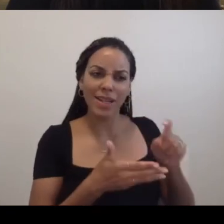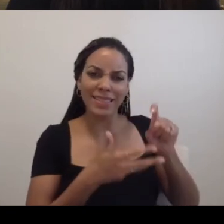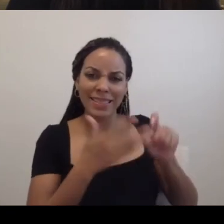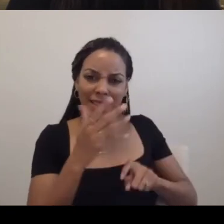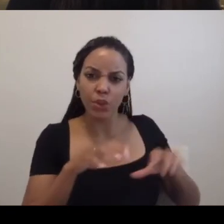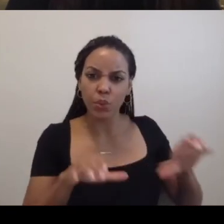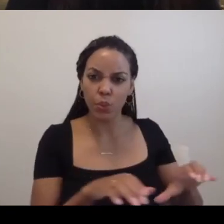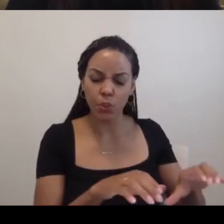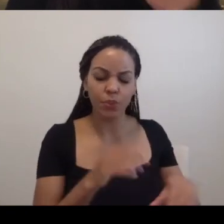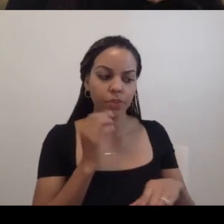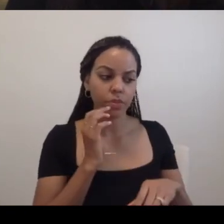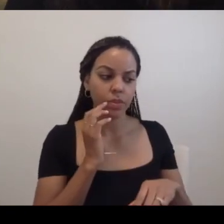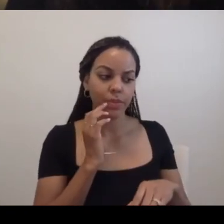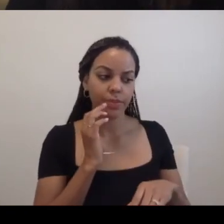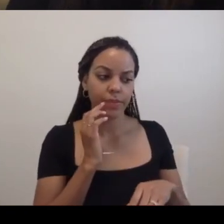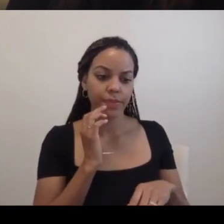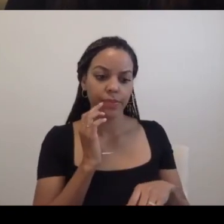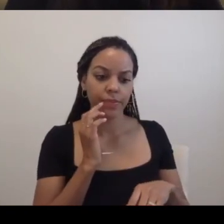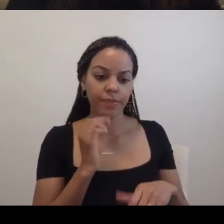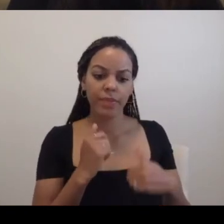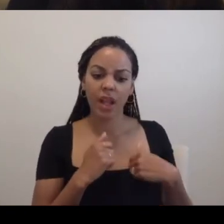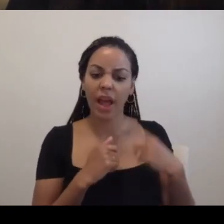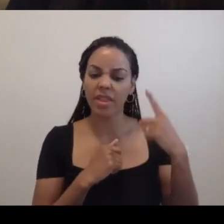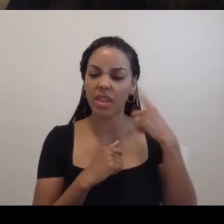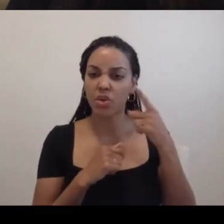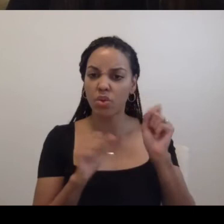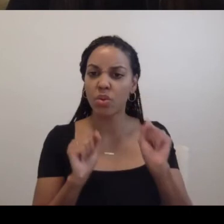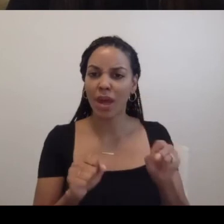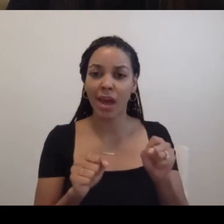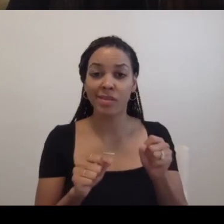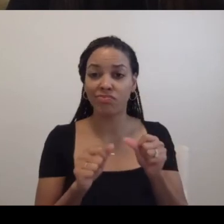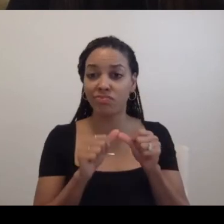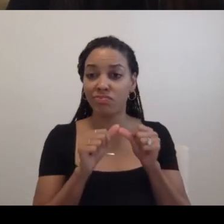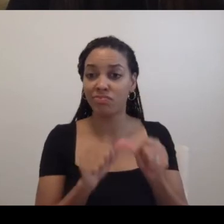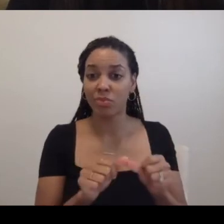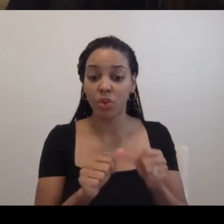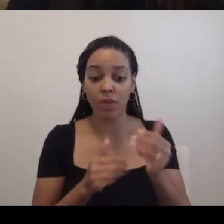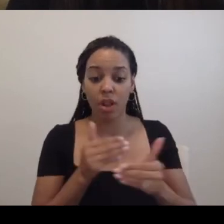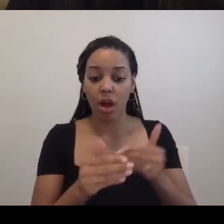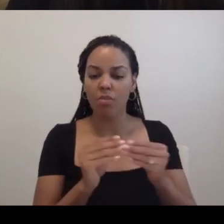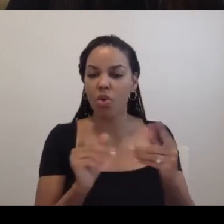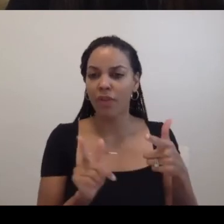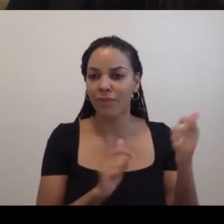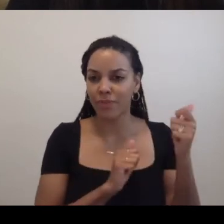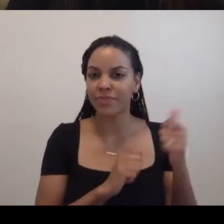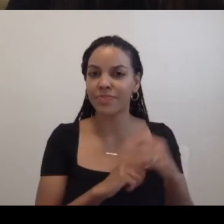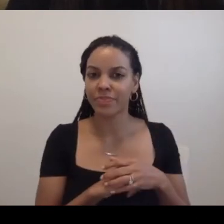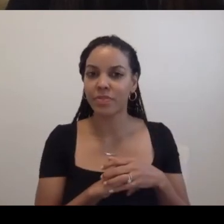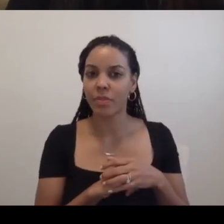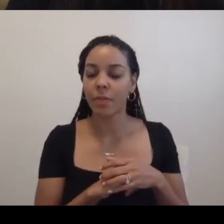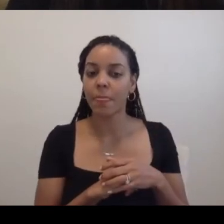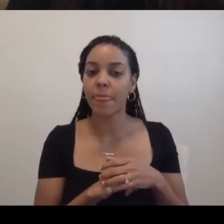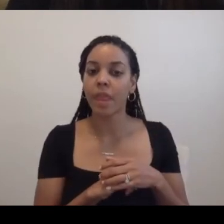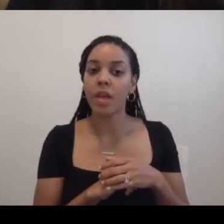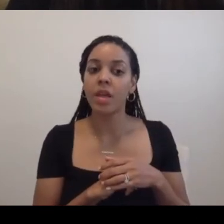Um, I think that you can move along more quickly. A bureaucracy,